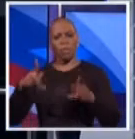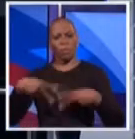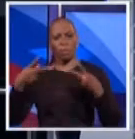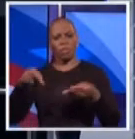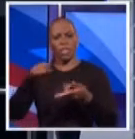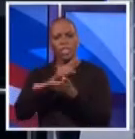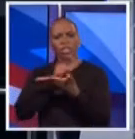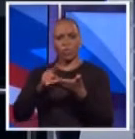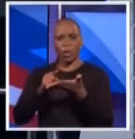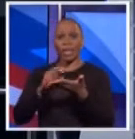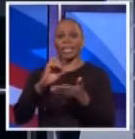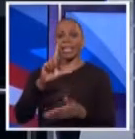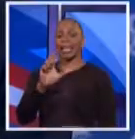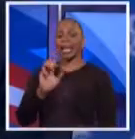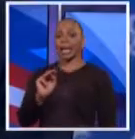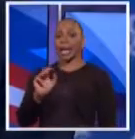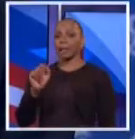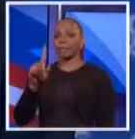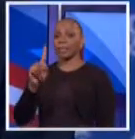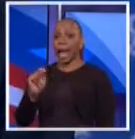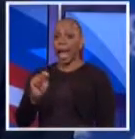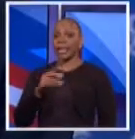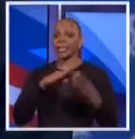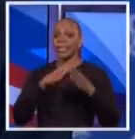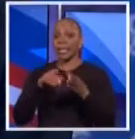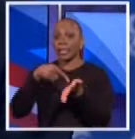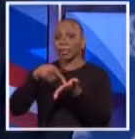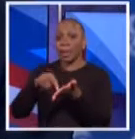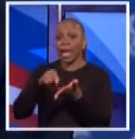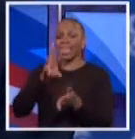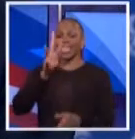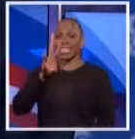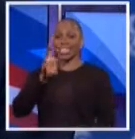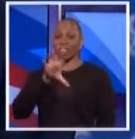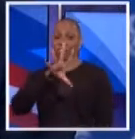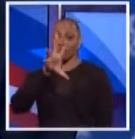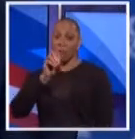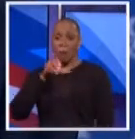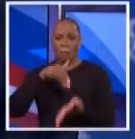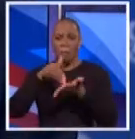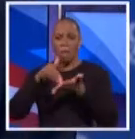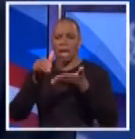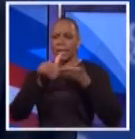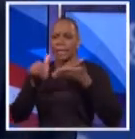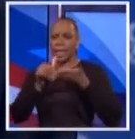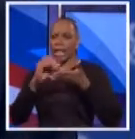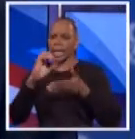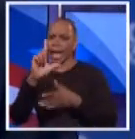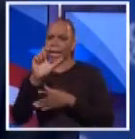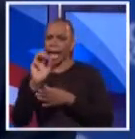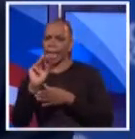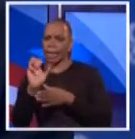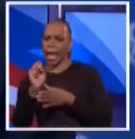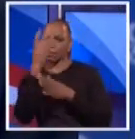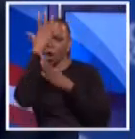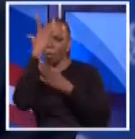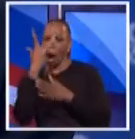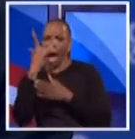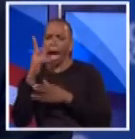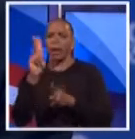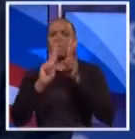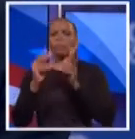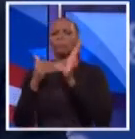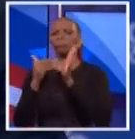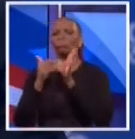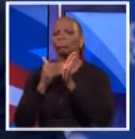It's called ClaimStat. Right now, the city is paying out $650 million in claims because people are suing the city. We have to change that.